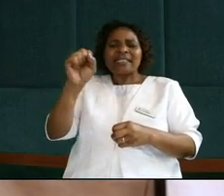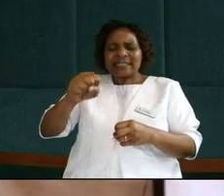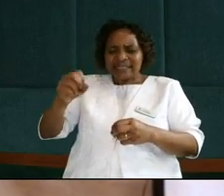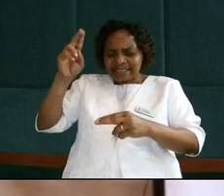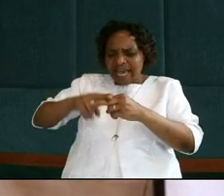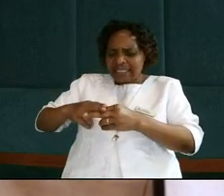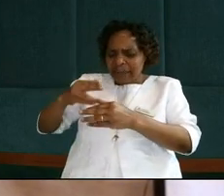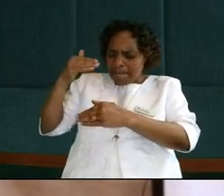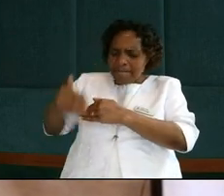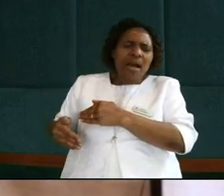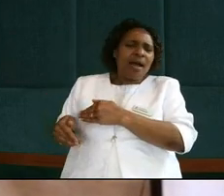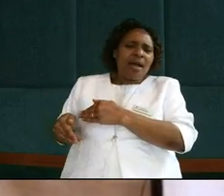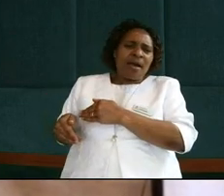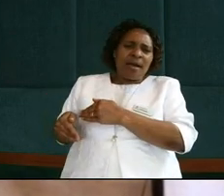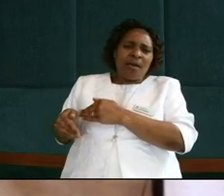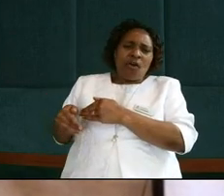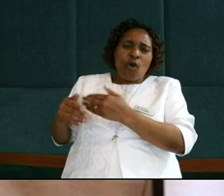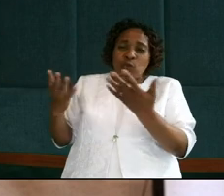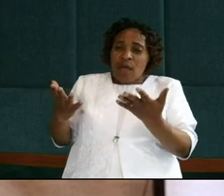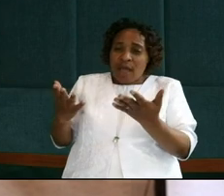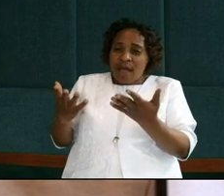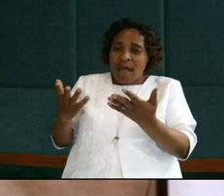to Jesus on the right side.